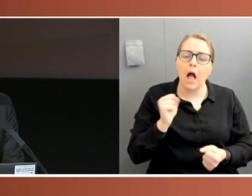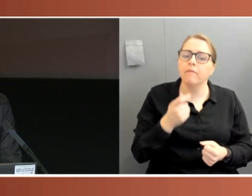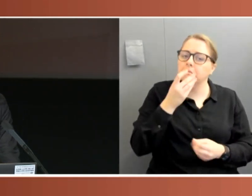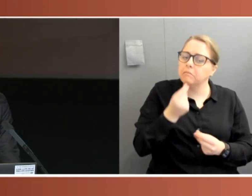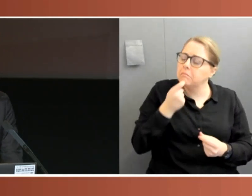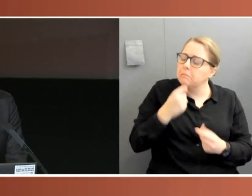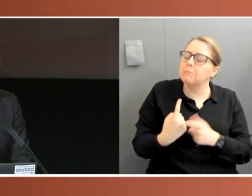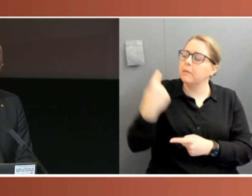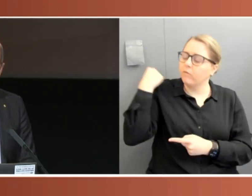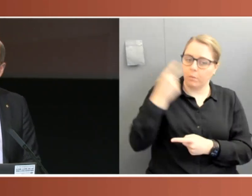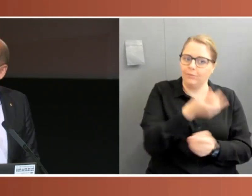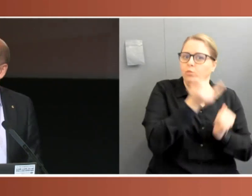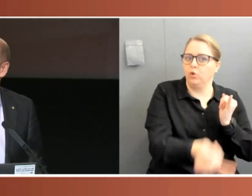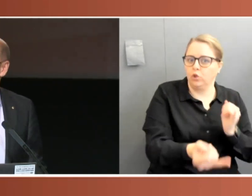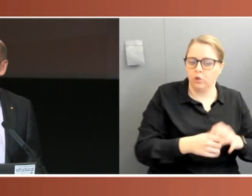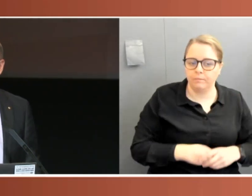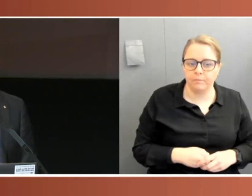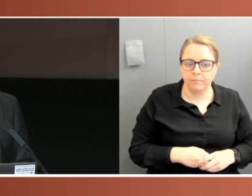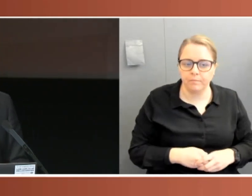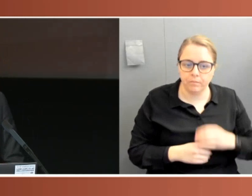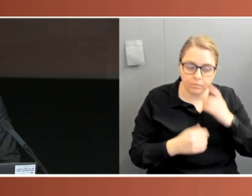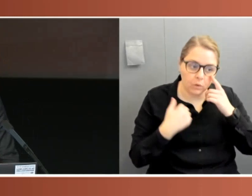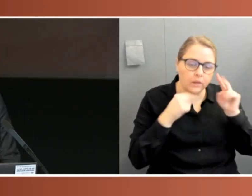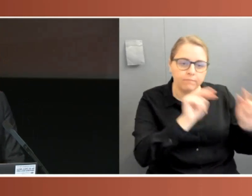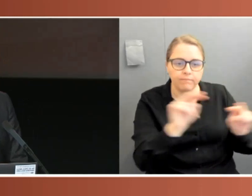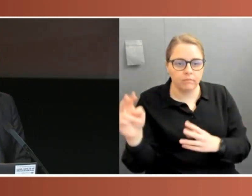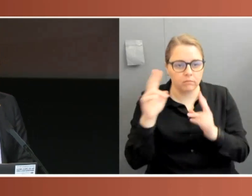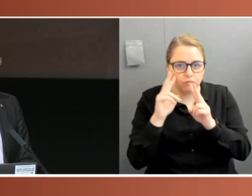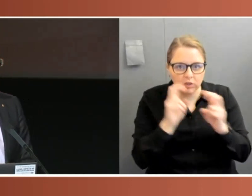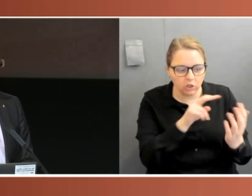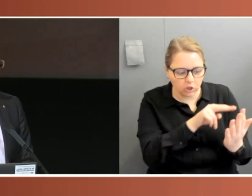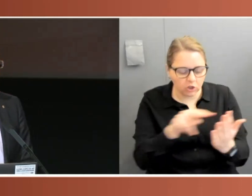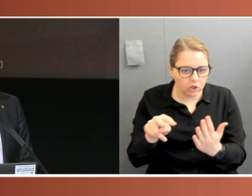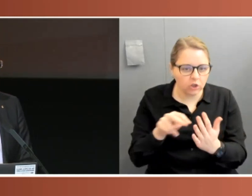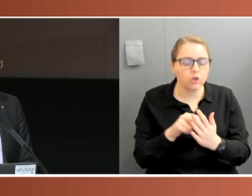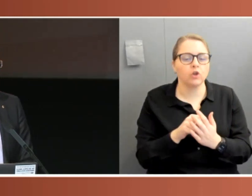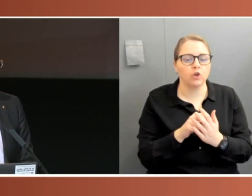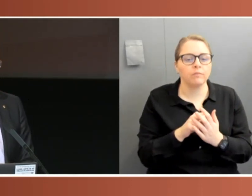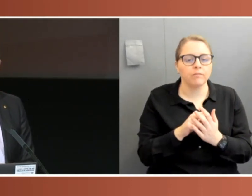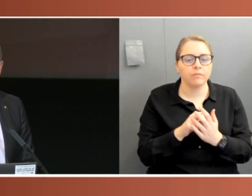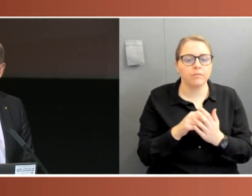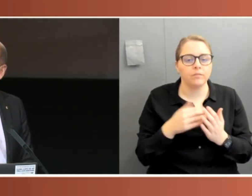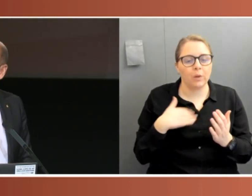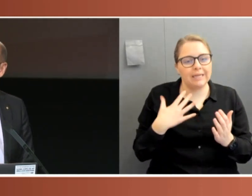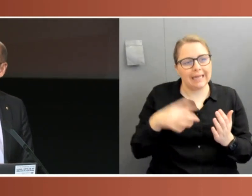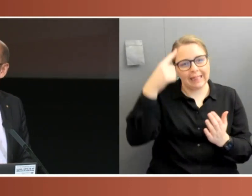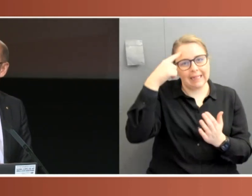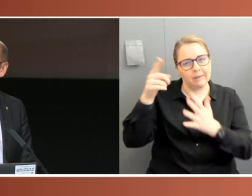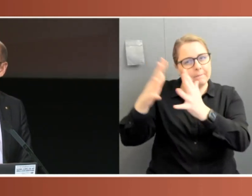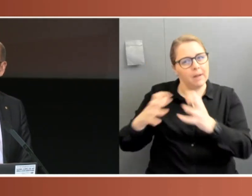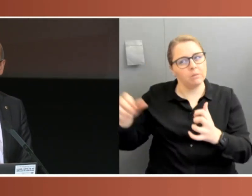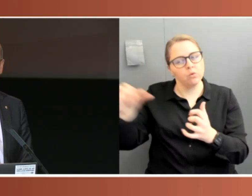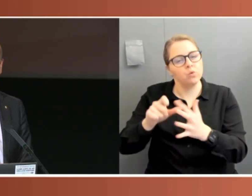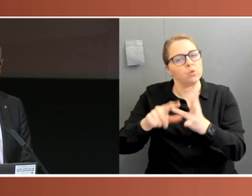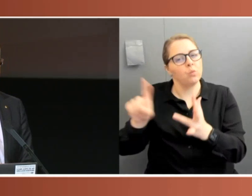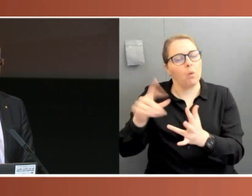take away from the study is that we need to be realistic about actually what we would expect of Parliament. And what we set up was